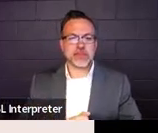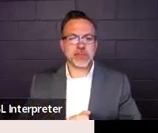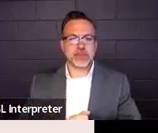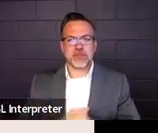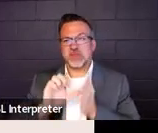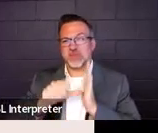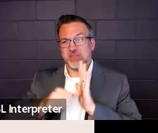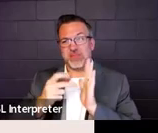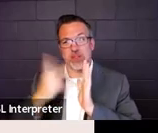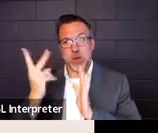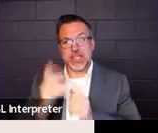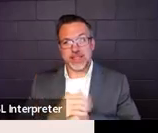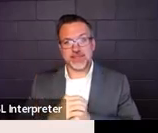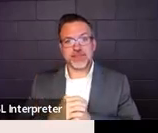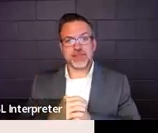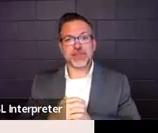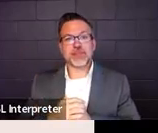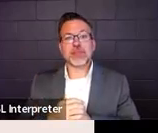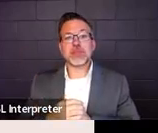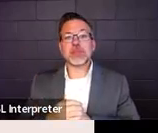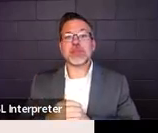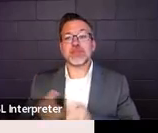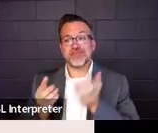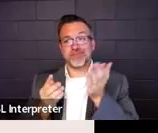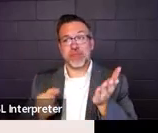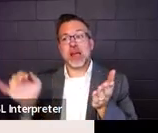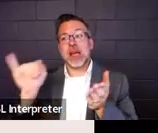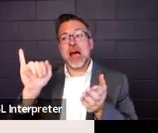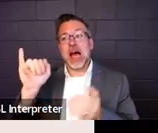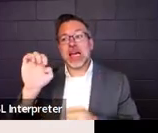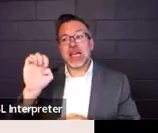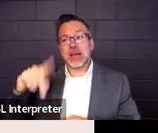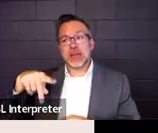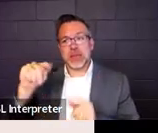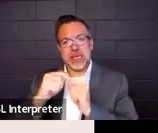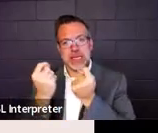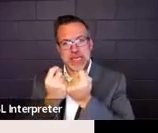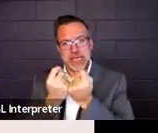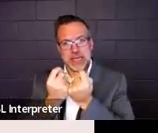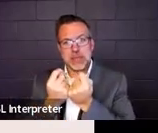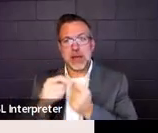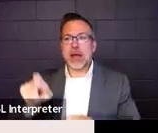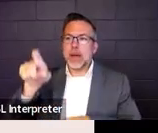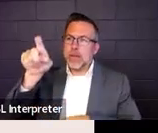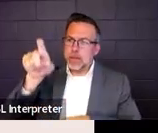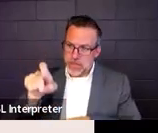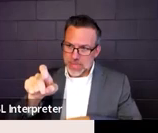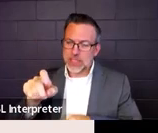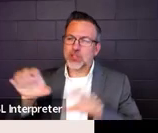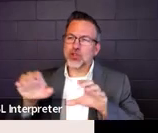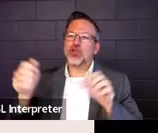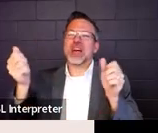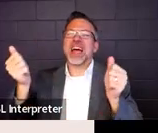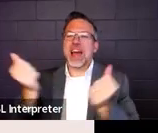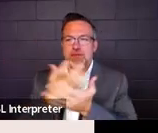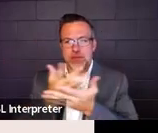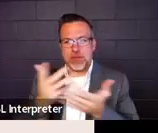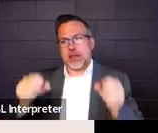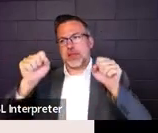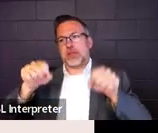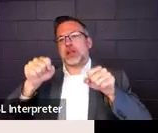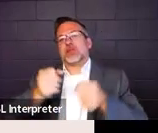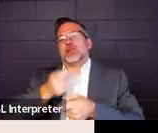The IEP team needs to make every effort to maintain the child in a full day program, right? So